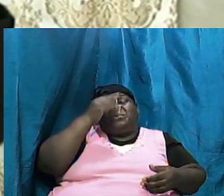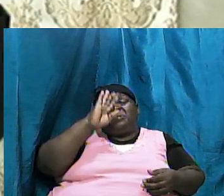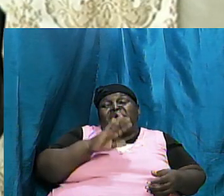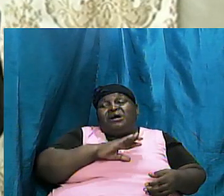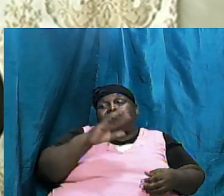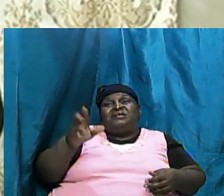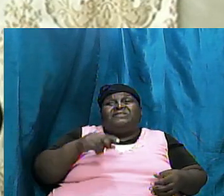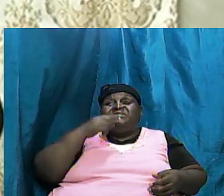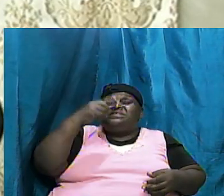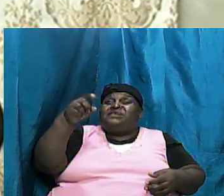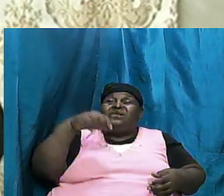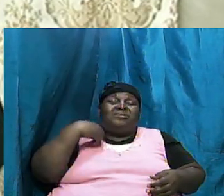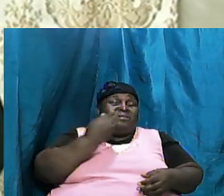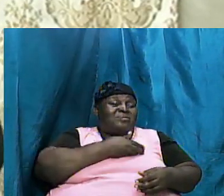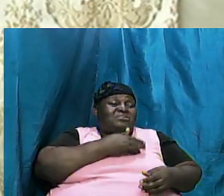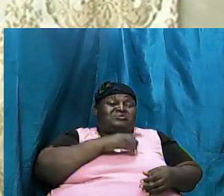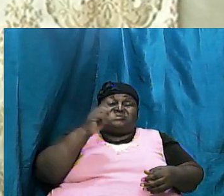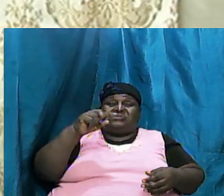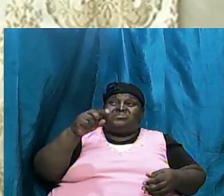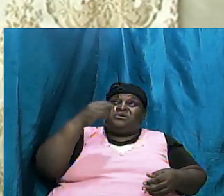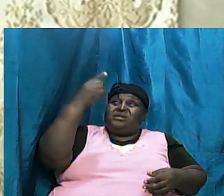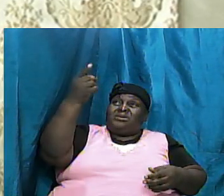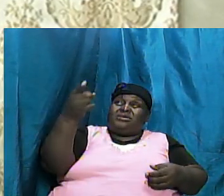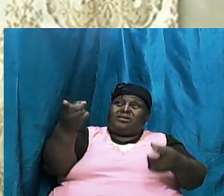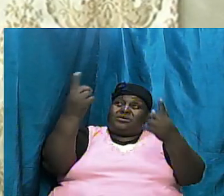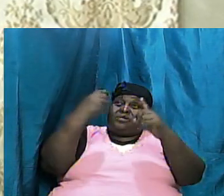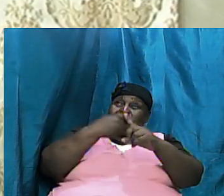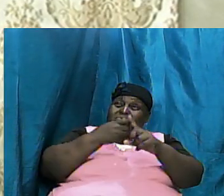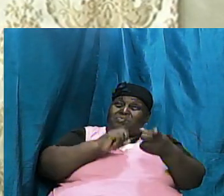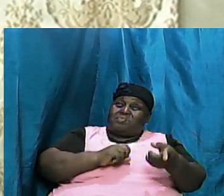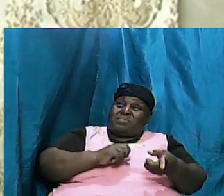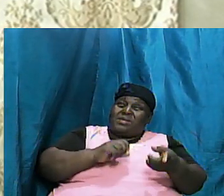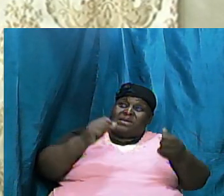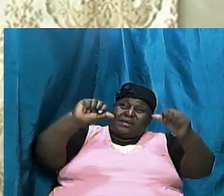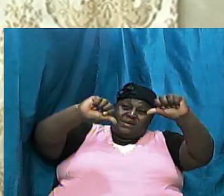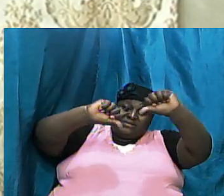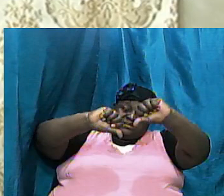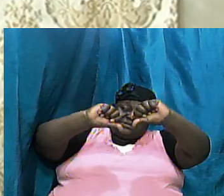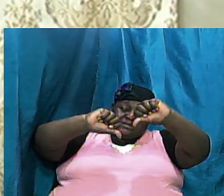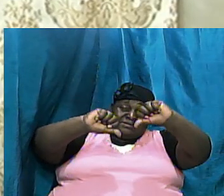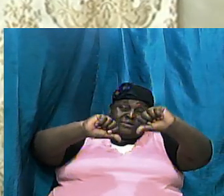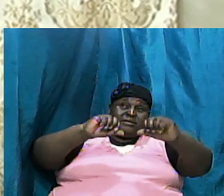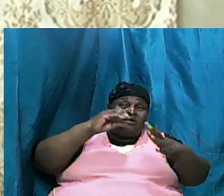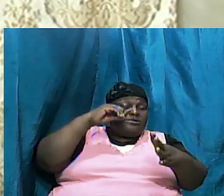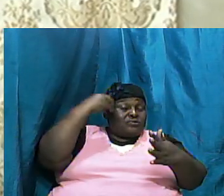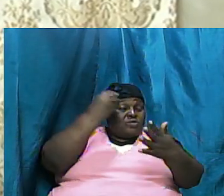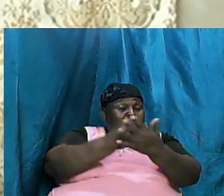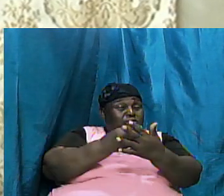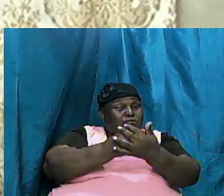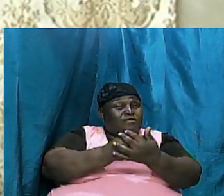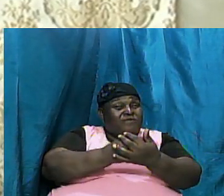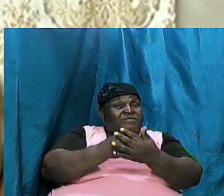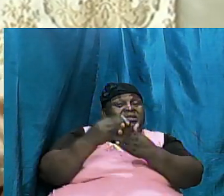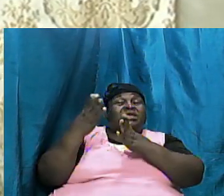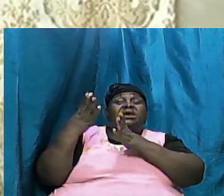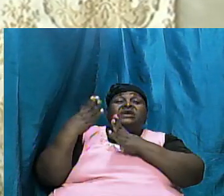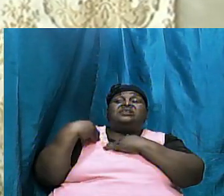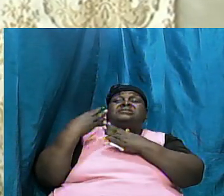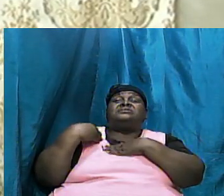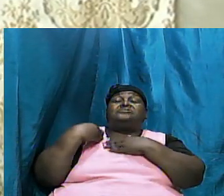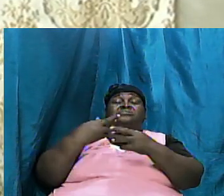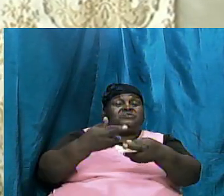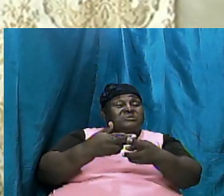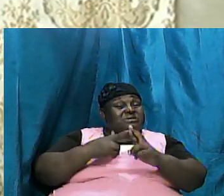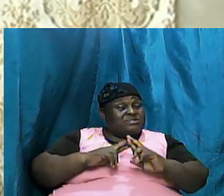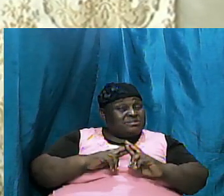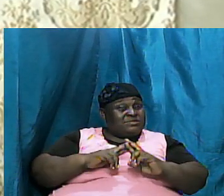or did not for a lot of things put anything scientifically in place to prove it and he expects us to just receive